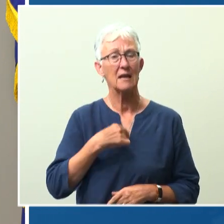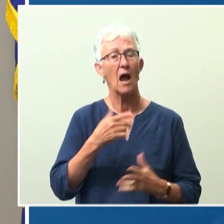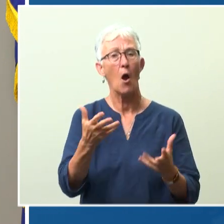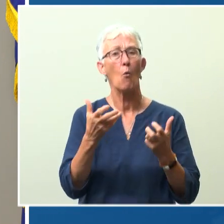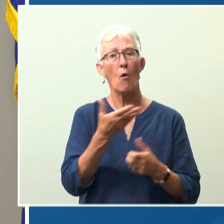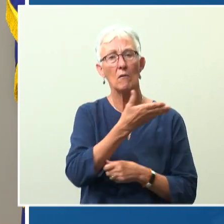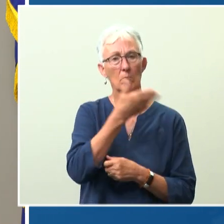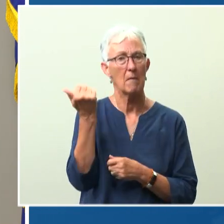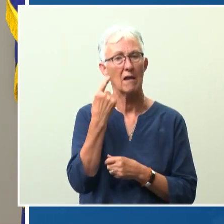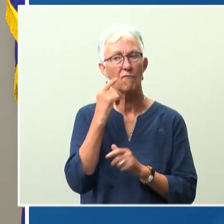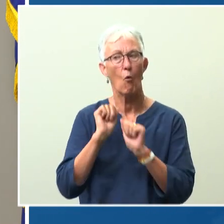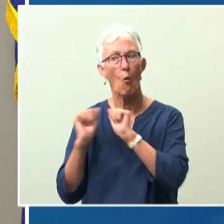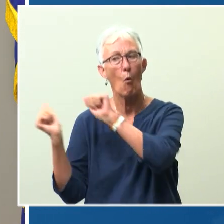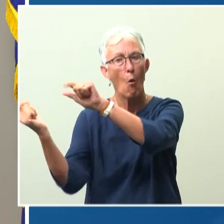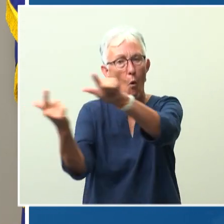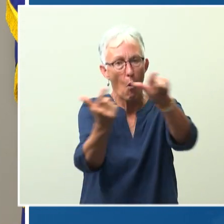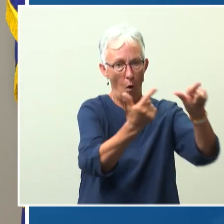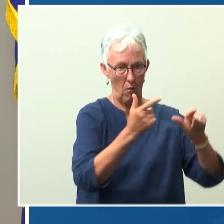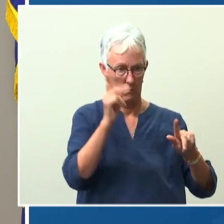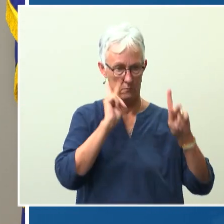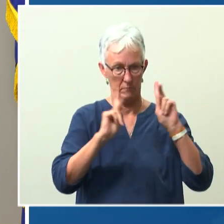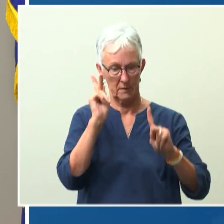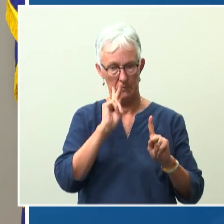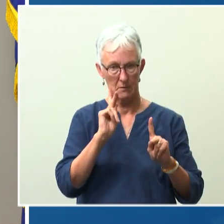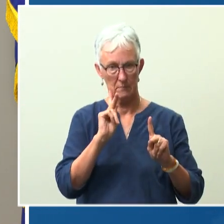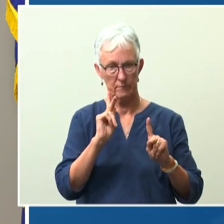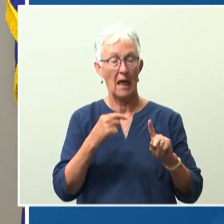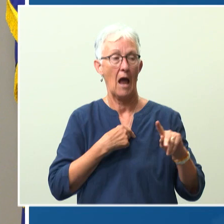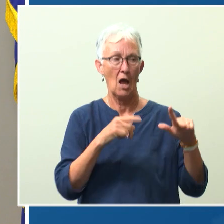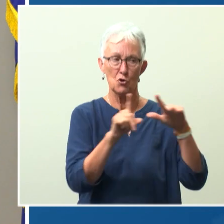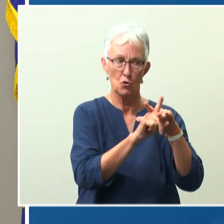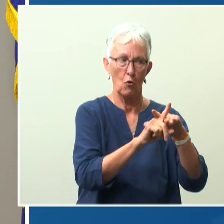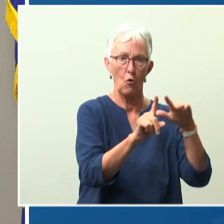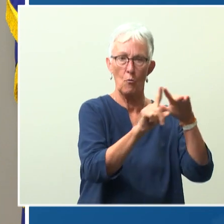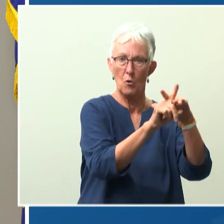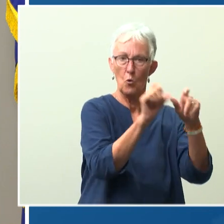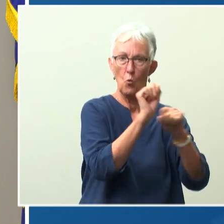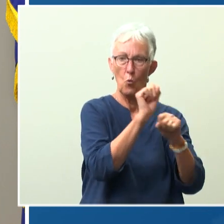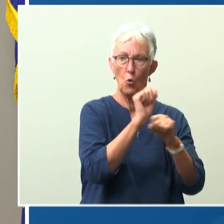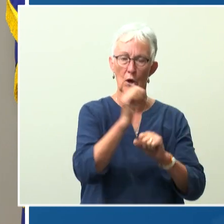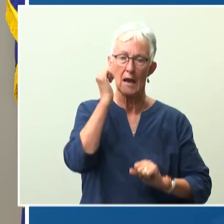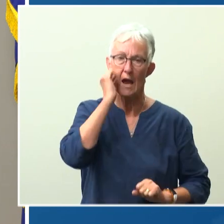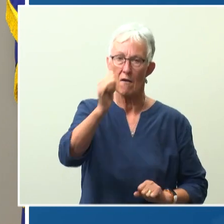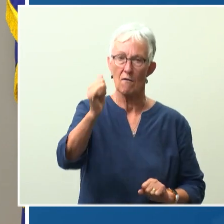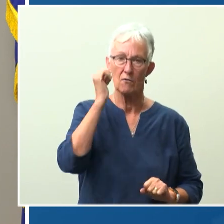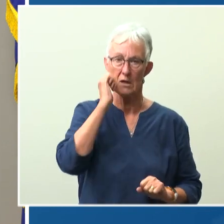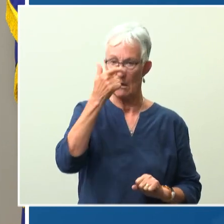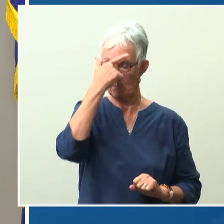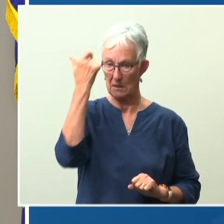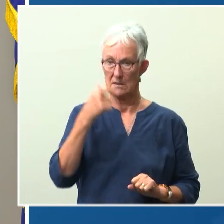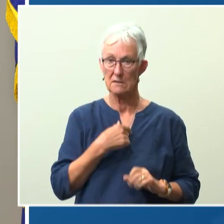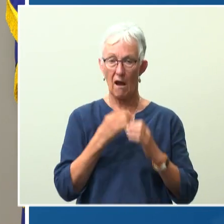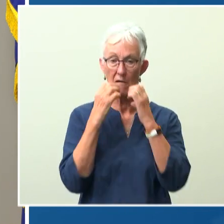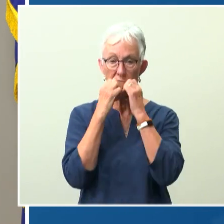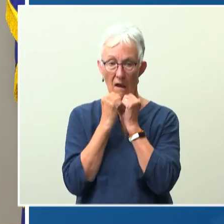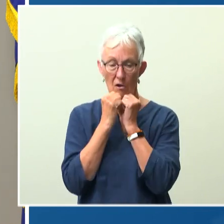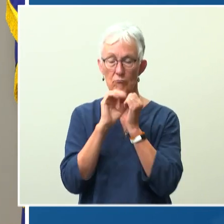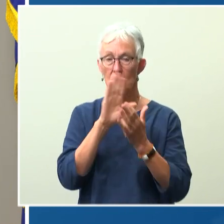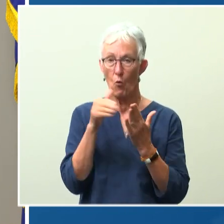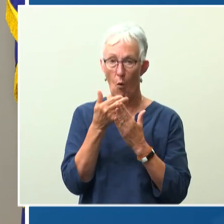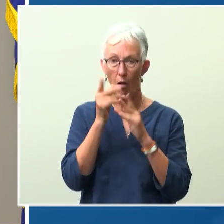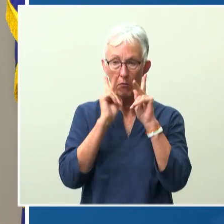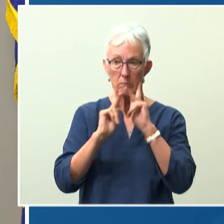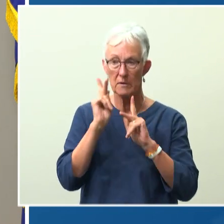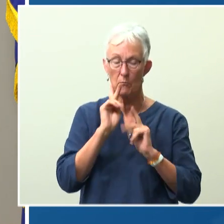I would not continue to show up and fight this disease day after day if I didn't care about you or your children. I would not